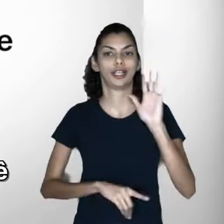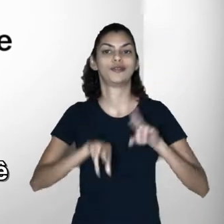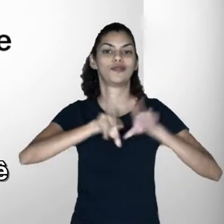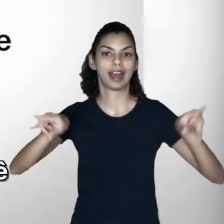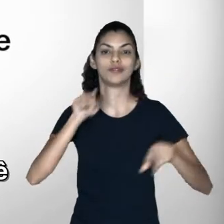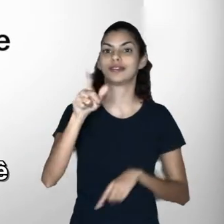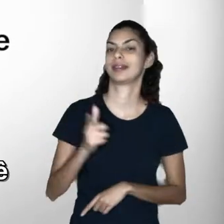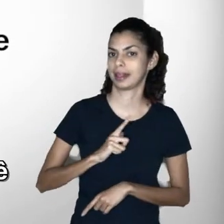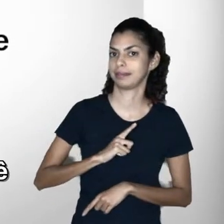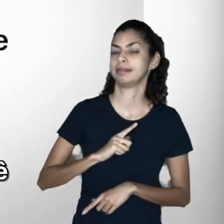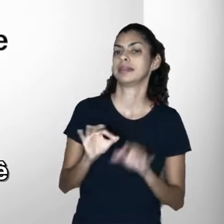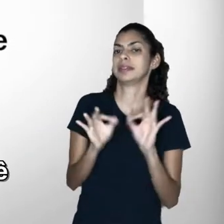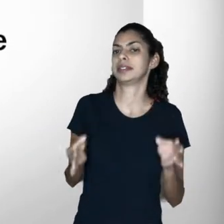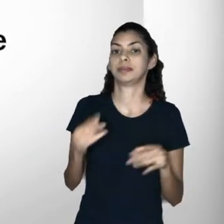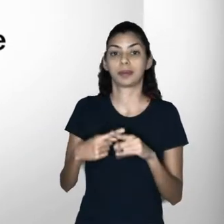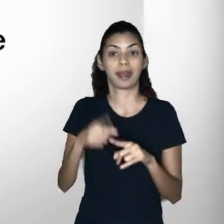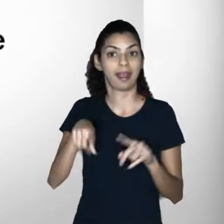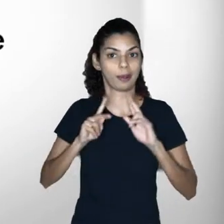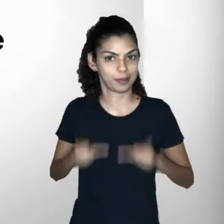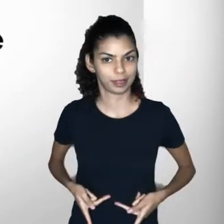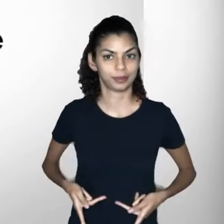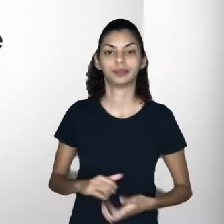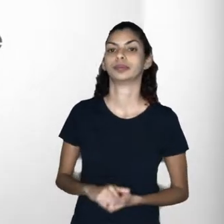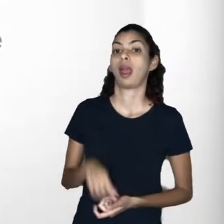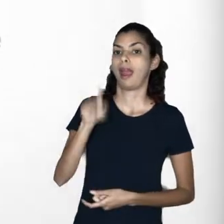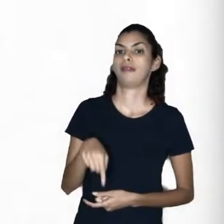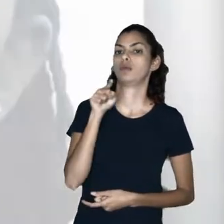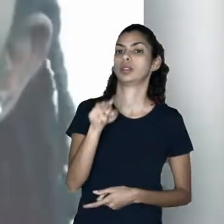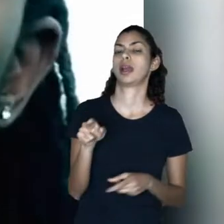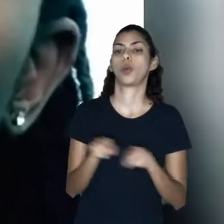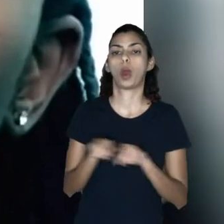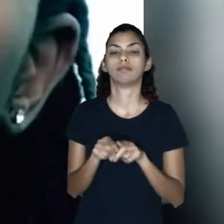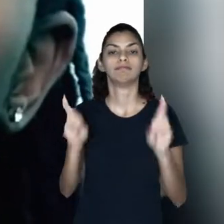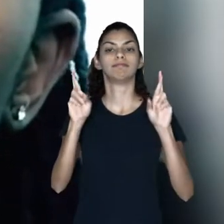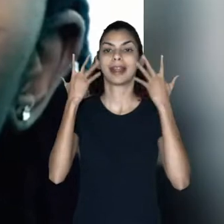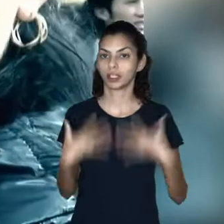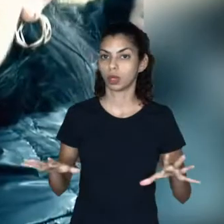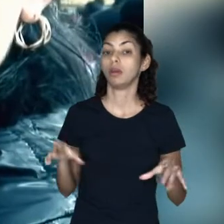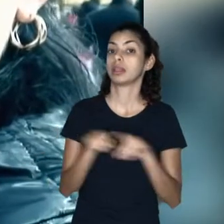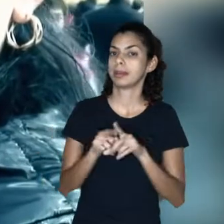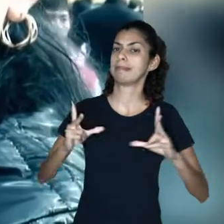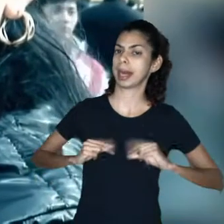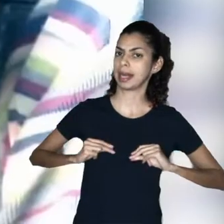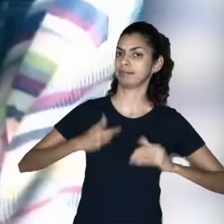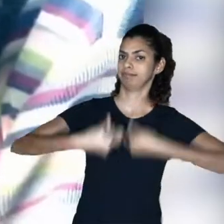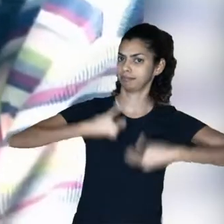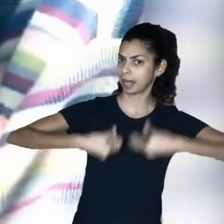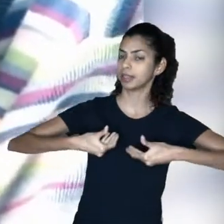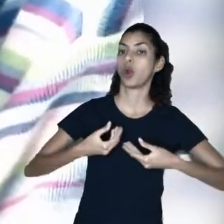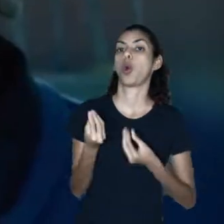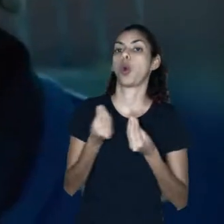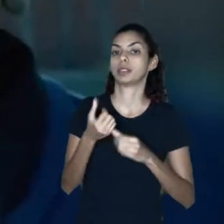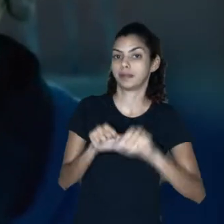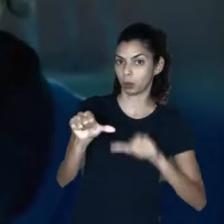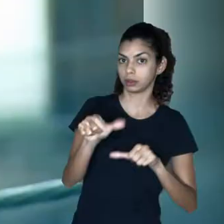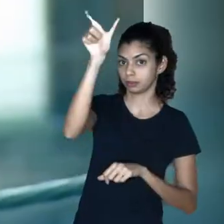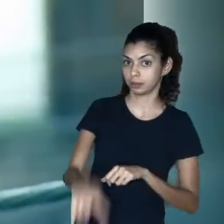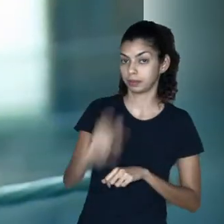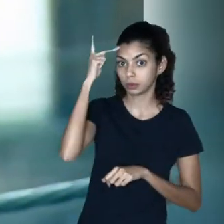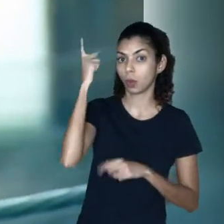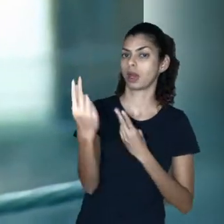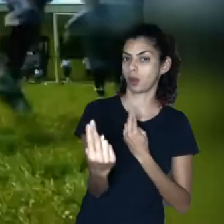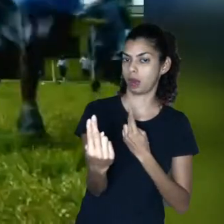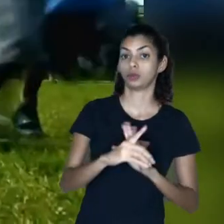Human rights are the rights you have simply because you're human. It's how you instinctively expect and deserve to be treated as a person,